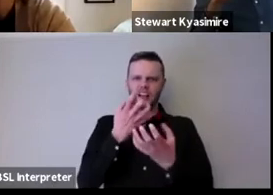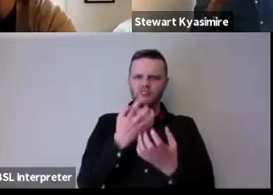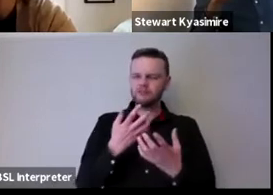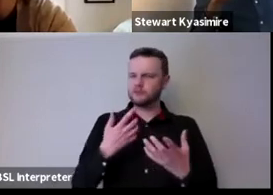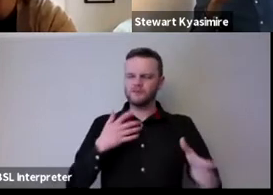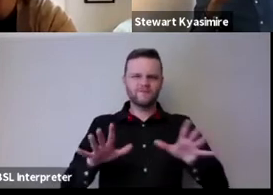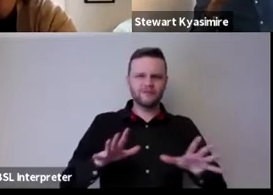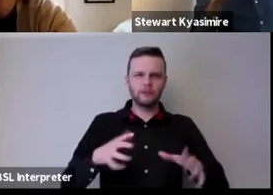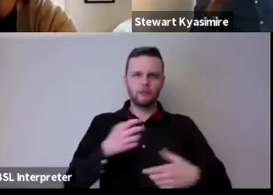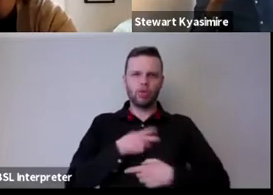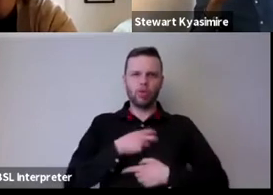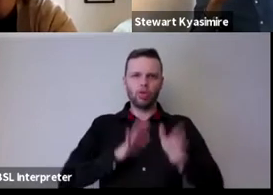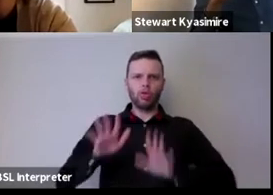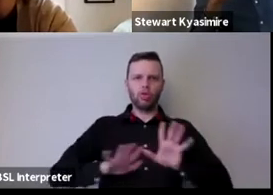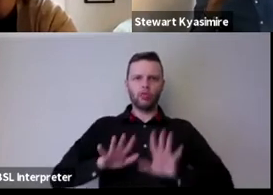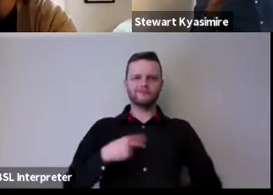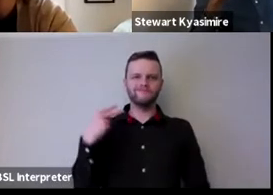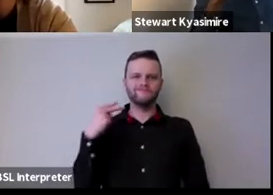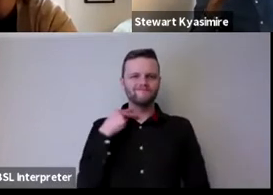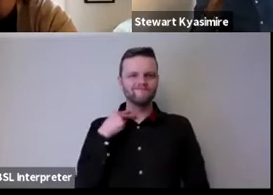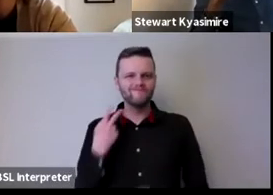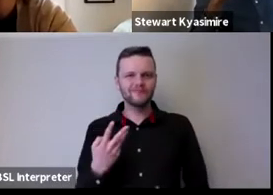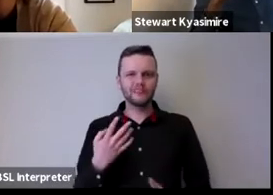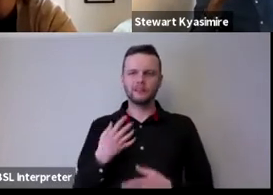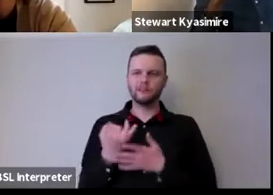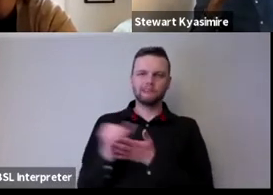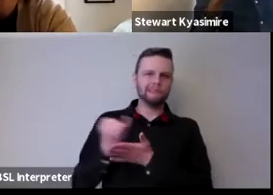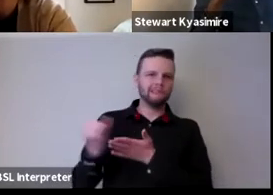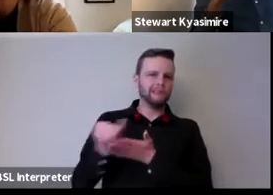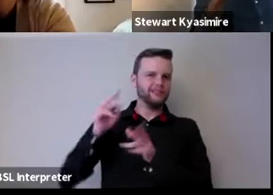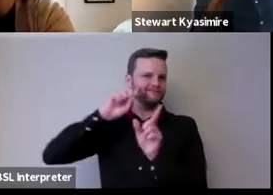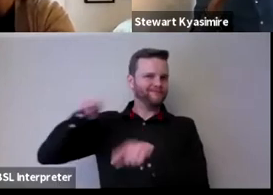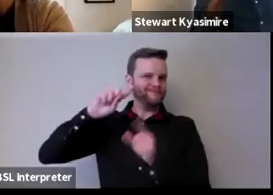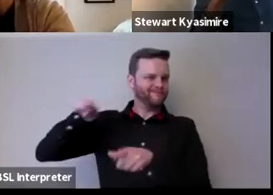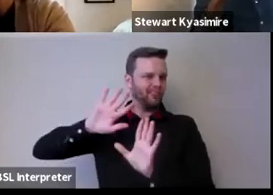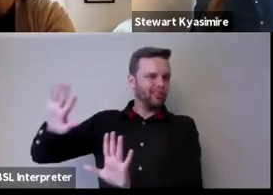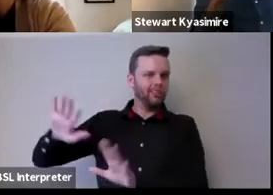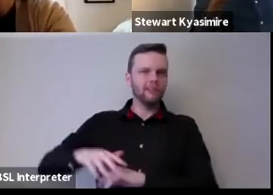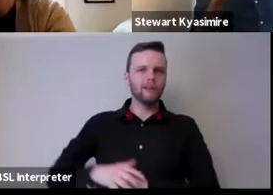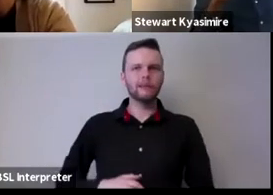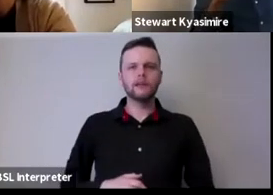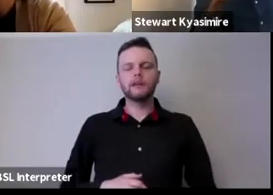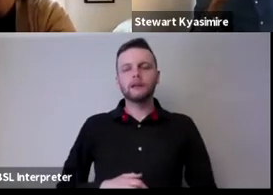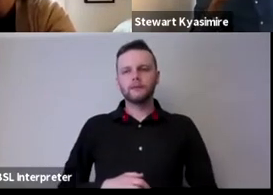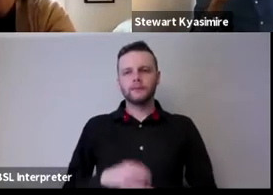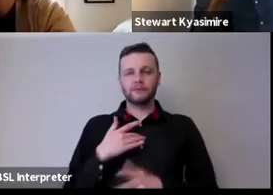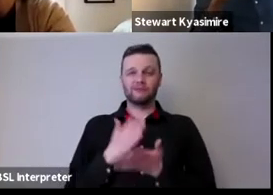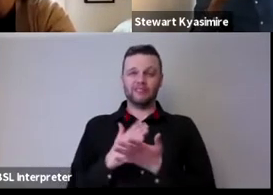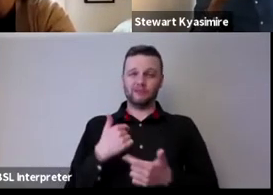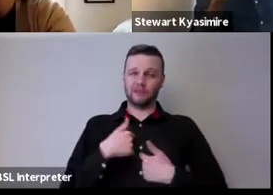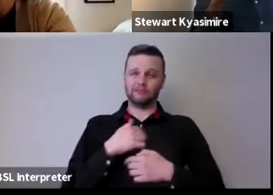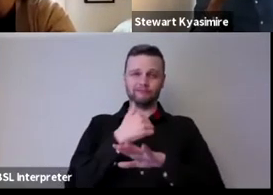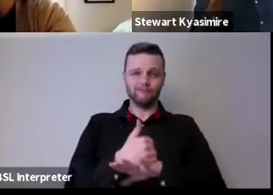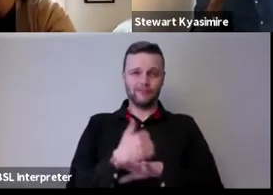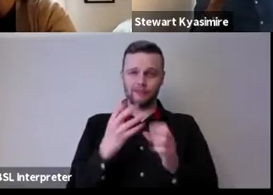you know panic and and disappointment and and denial really about about everything that was happening and you know so institutionally we had to uh